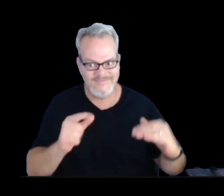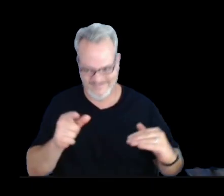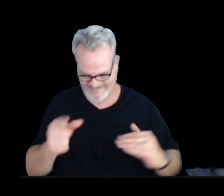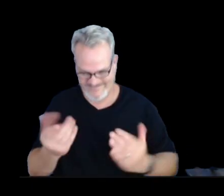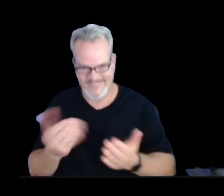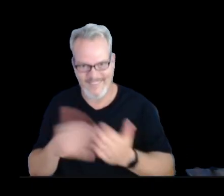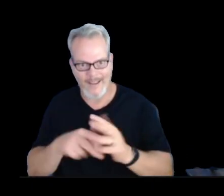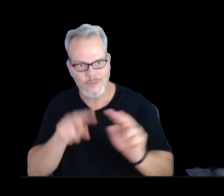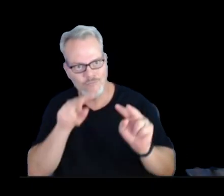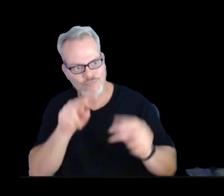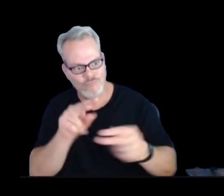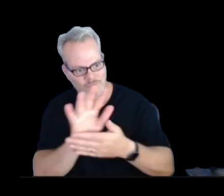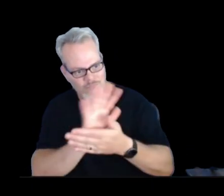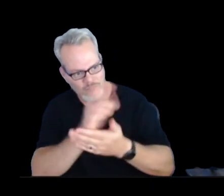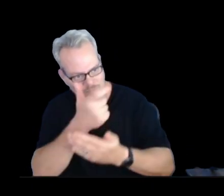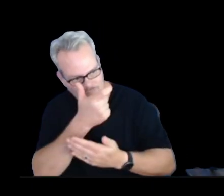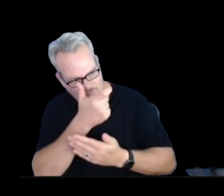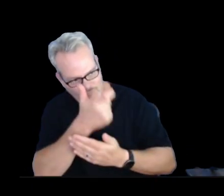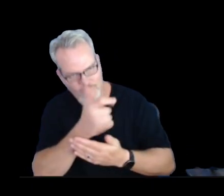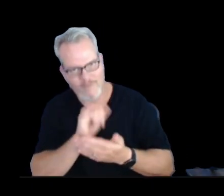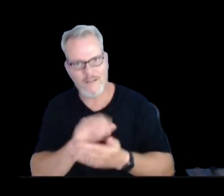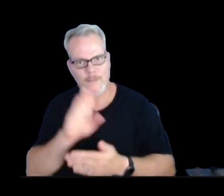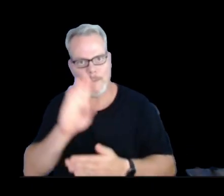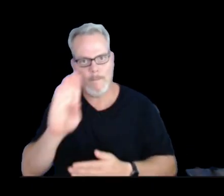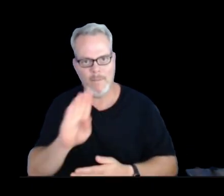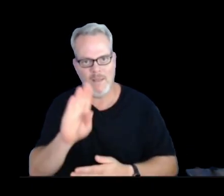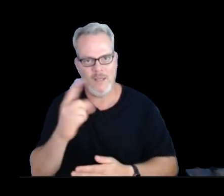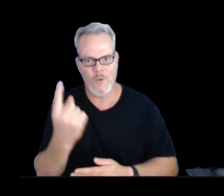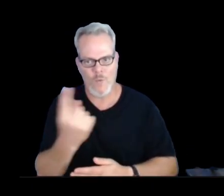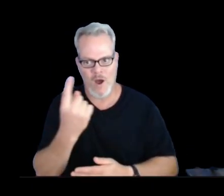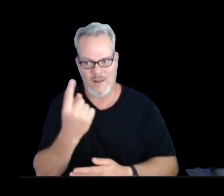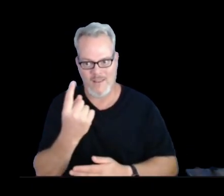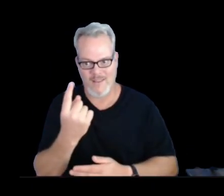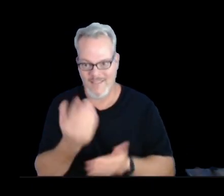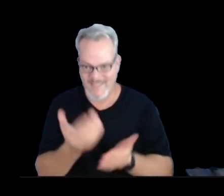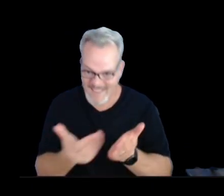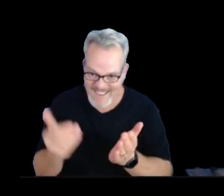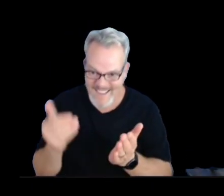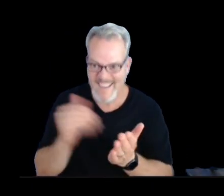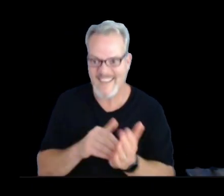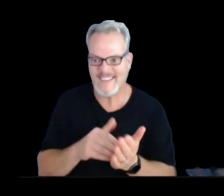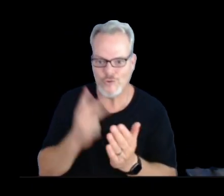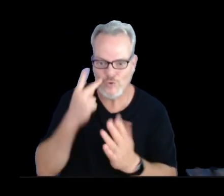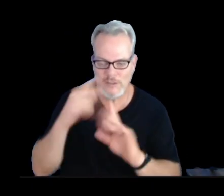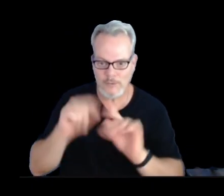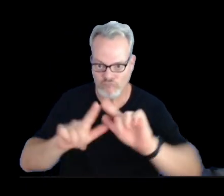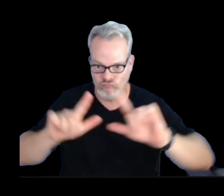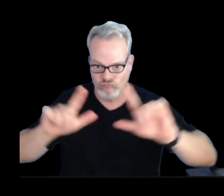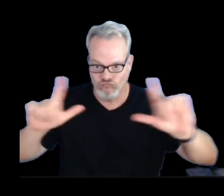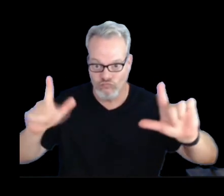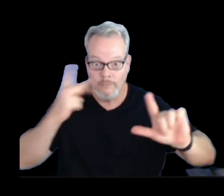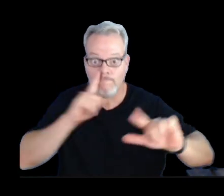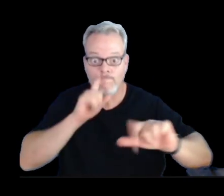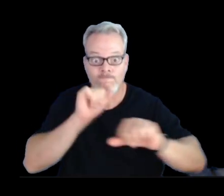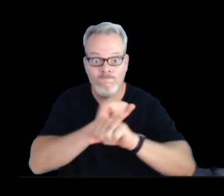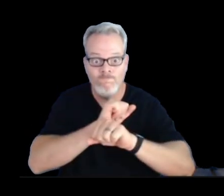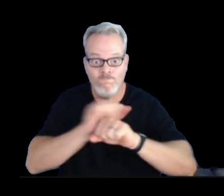just over the last week, daytime views. And I'll just zoom it in to some of those foreground areas here where you can see